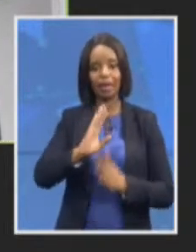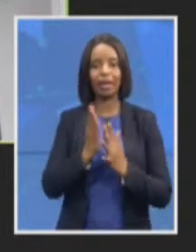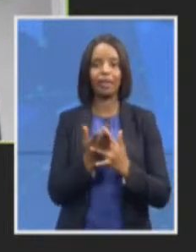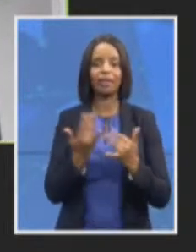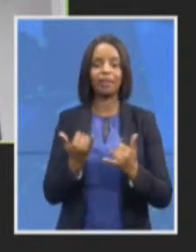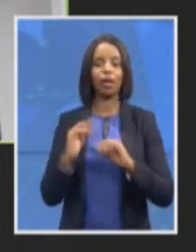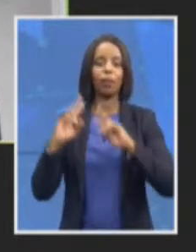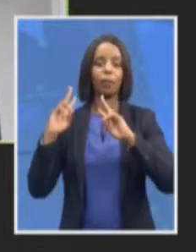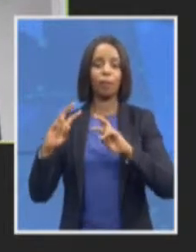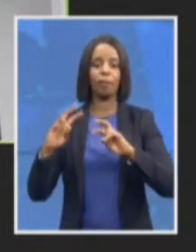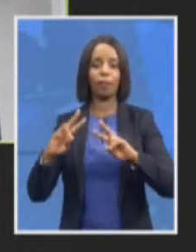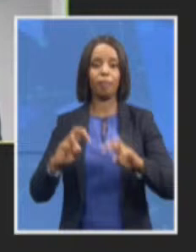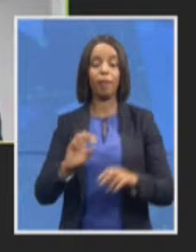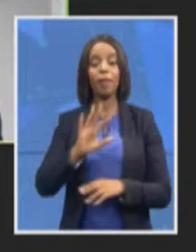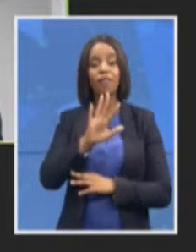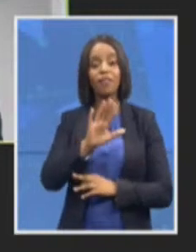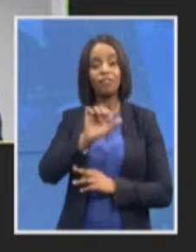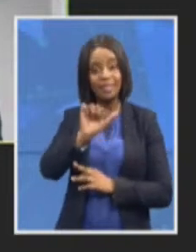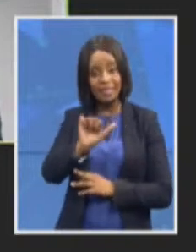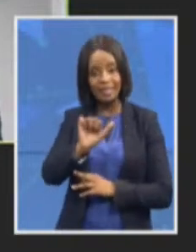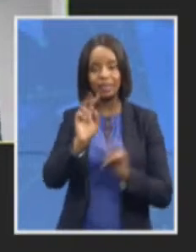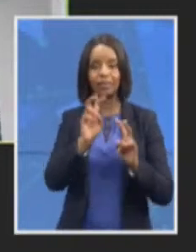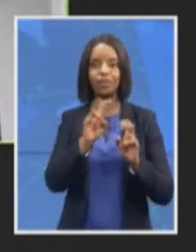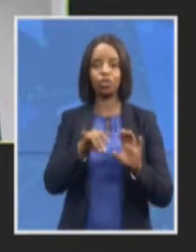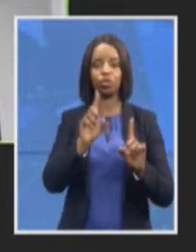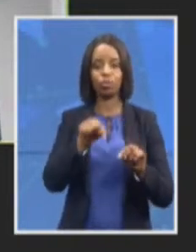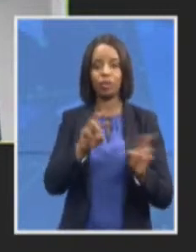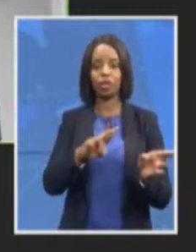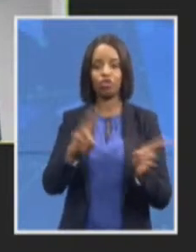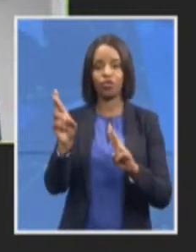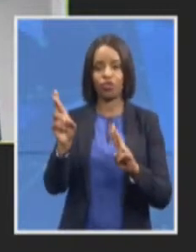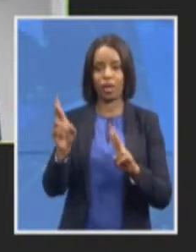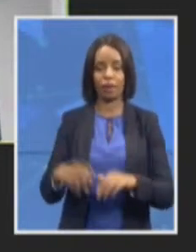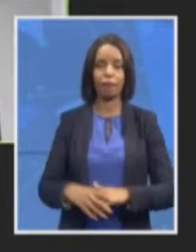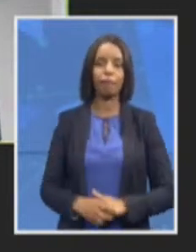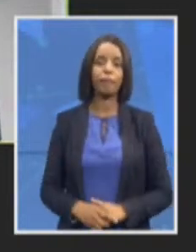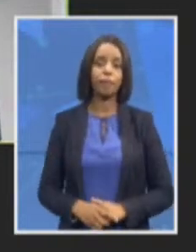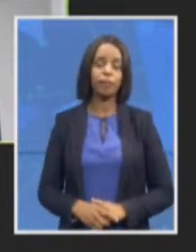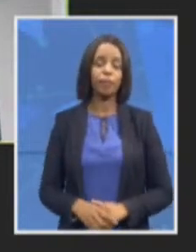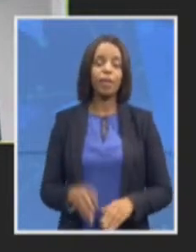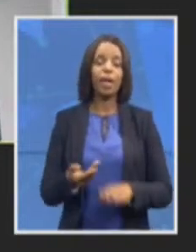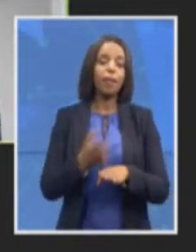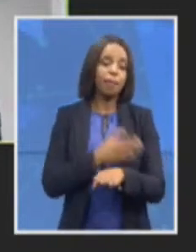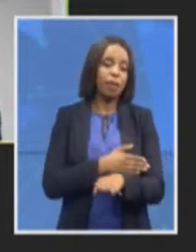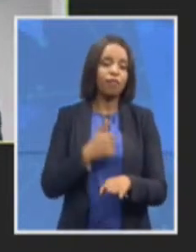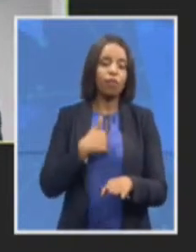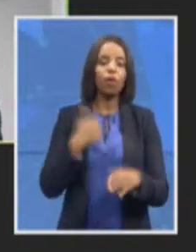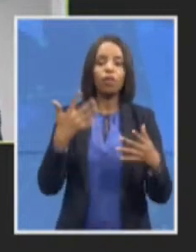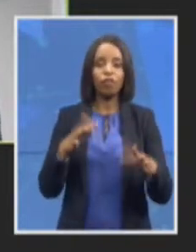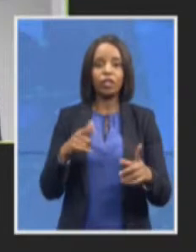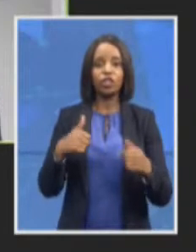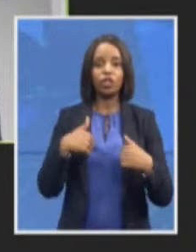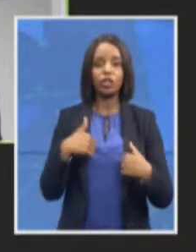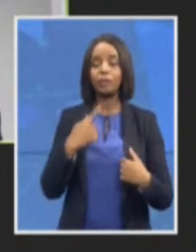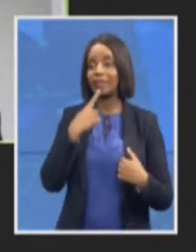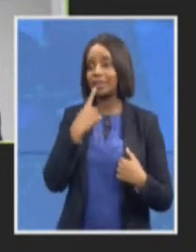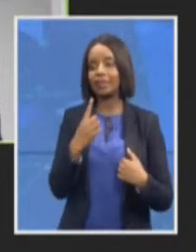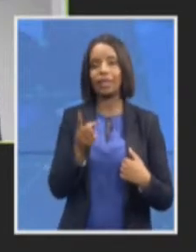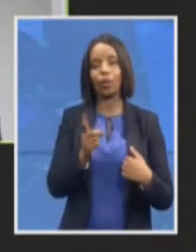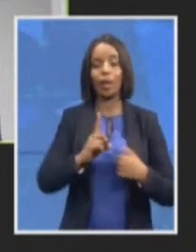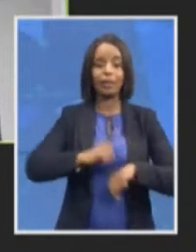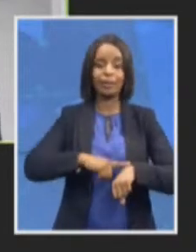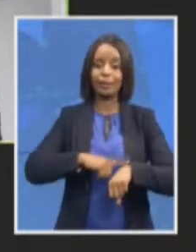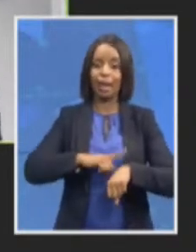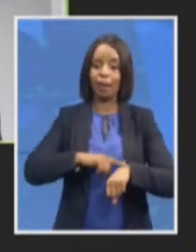we do recognize as I've said before that time is running out and really the NPA as part of law enforcement